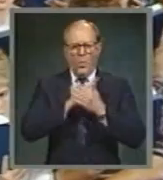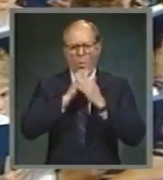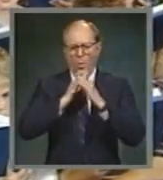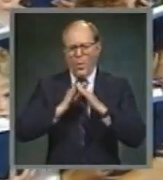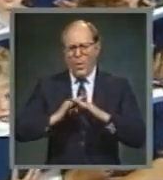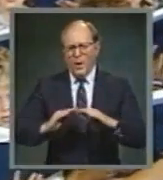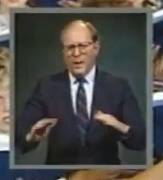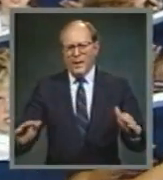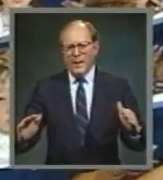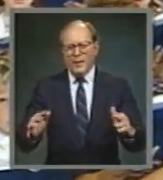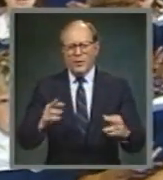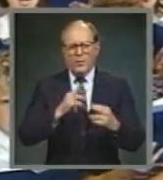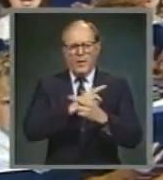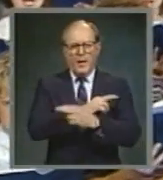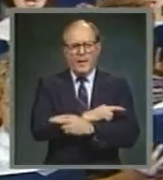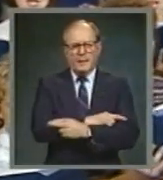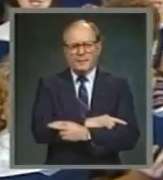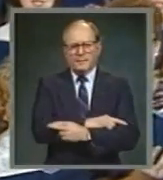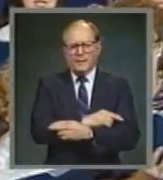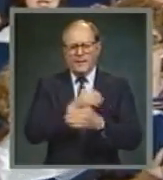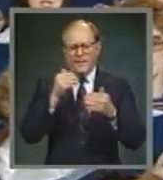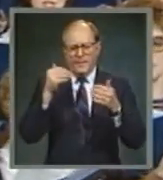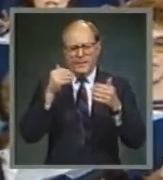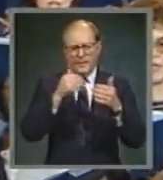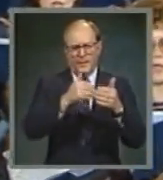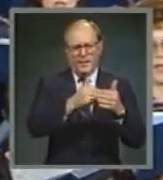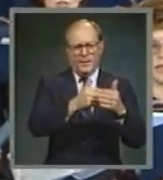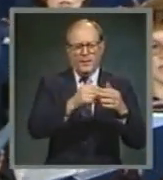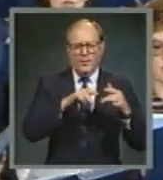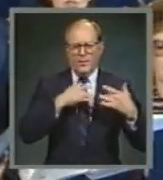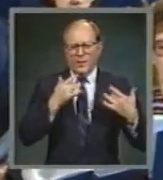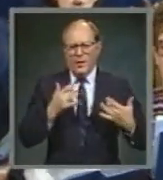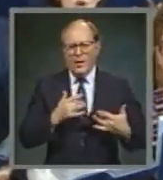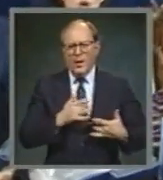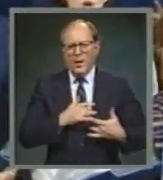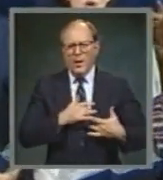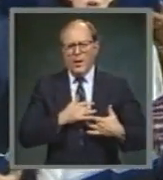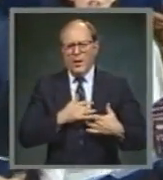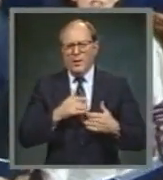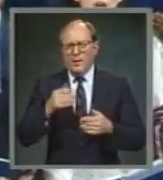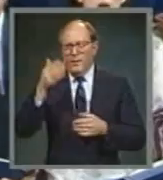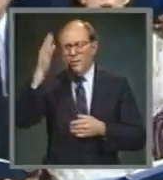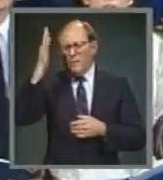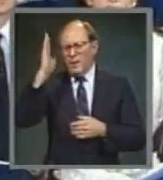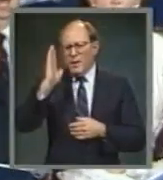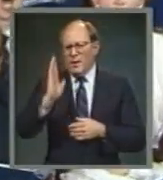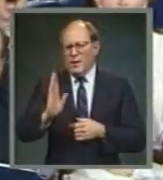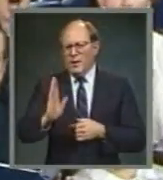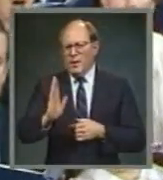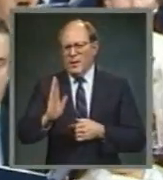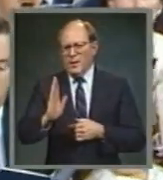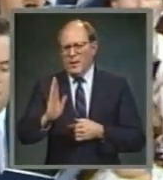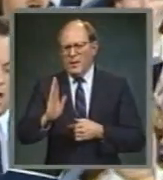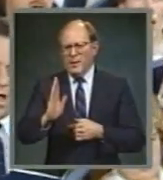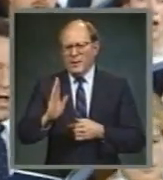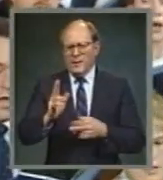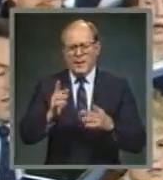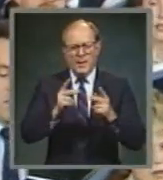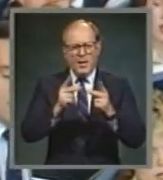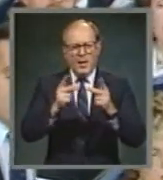quiet rest Near to the heart of God